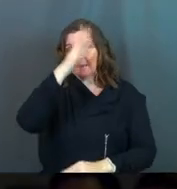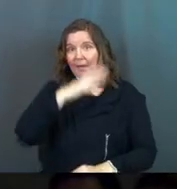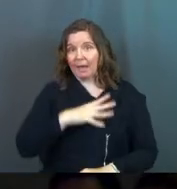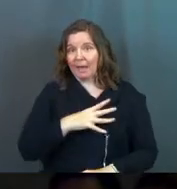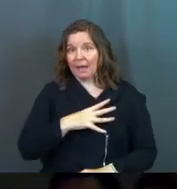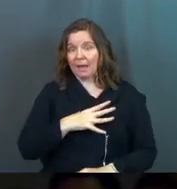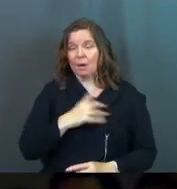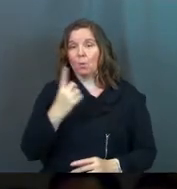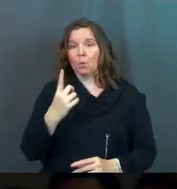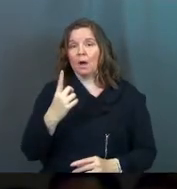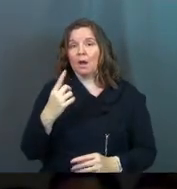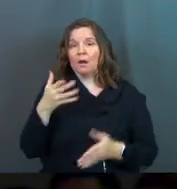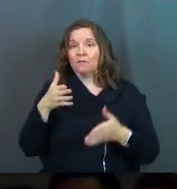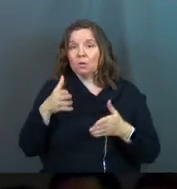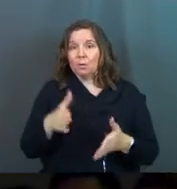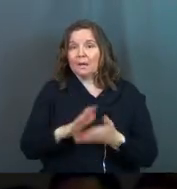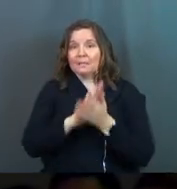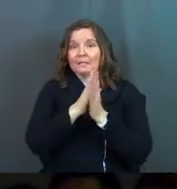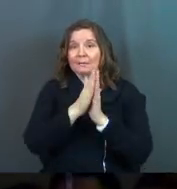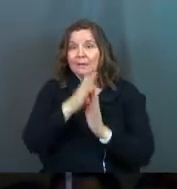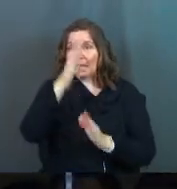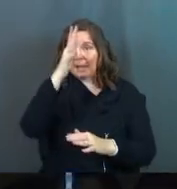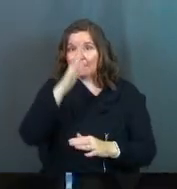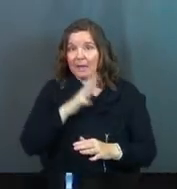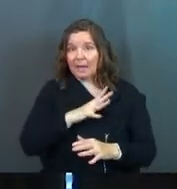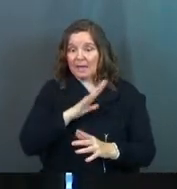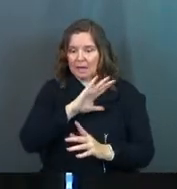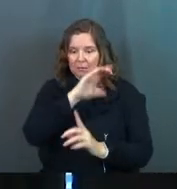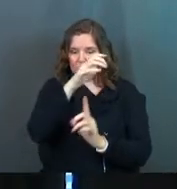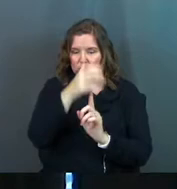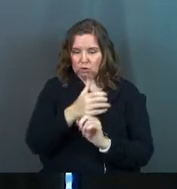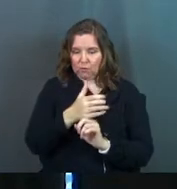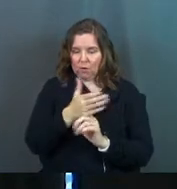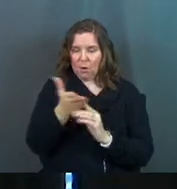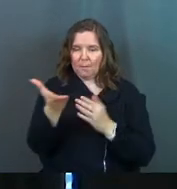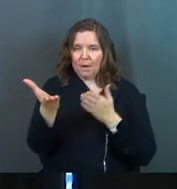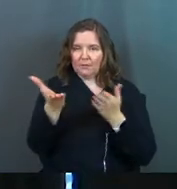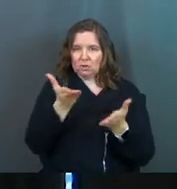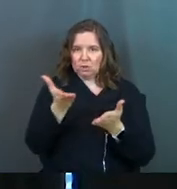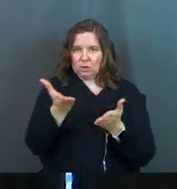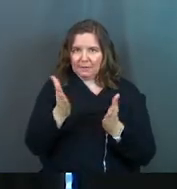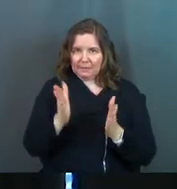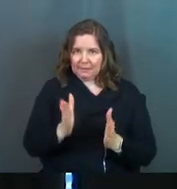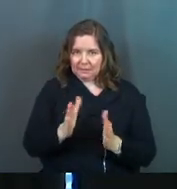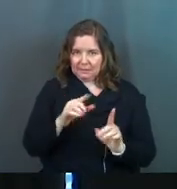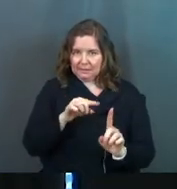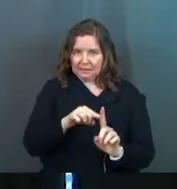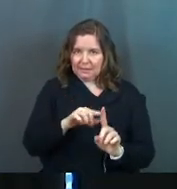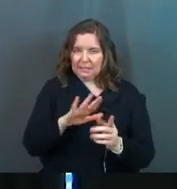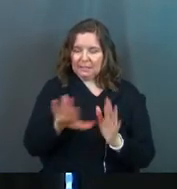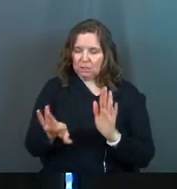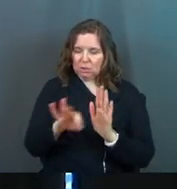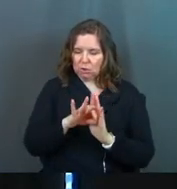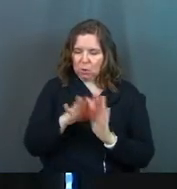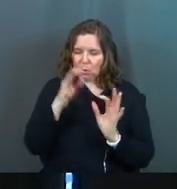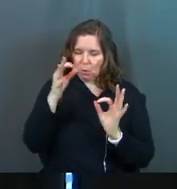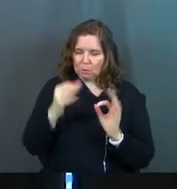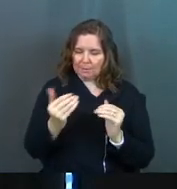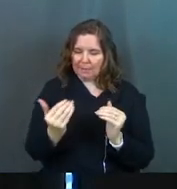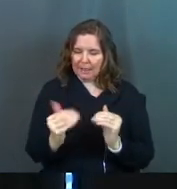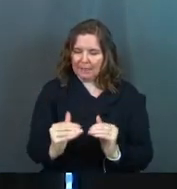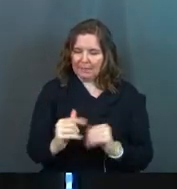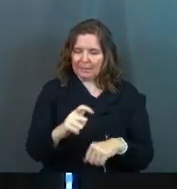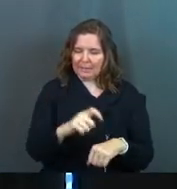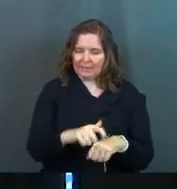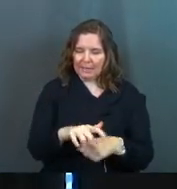one of the ways that He became man and took the form of a servant, Philippians tells us, is that He chose to be limited